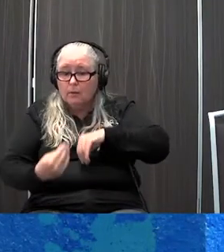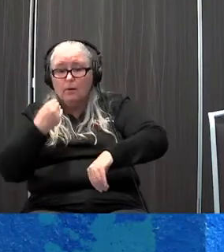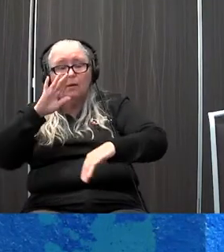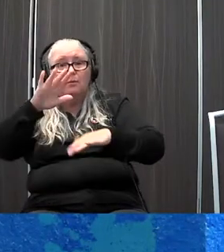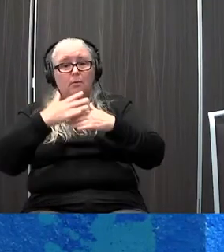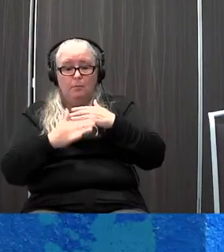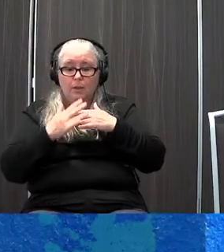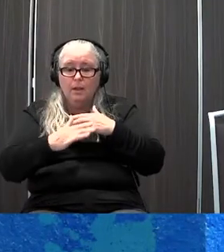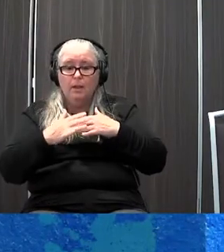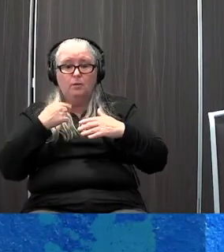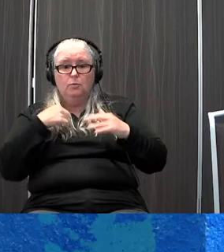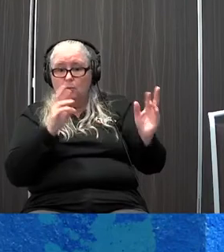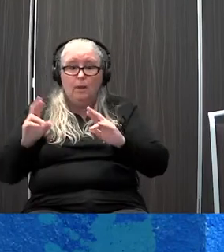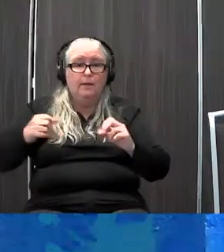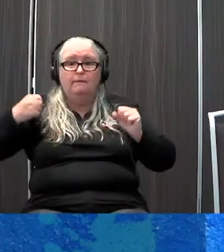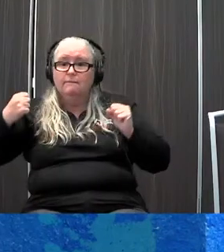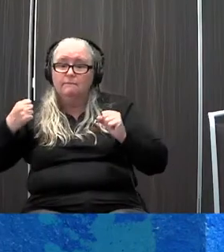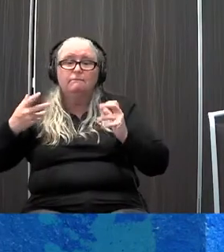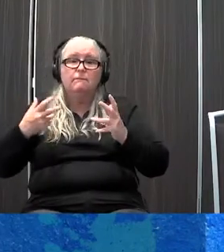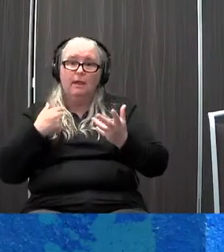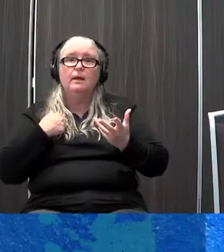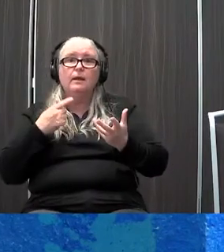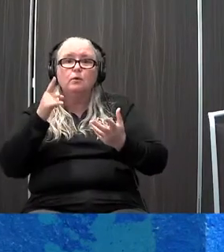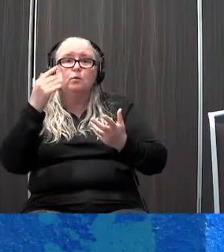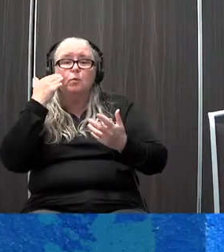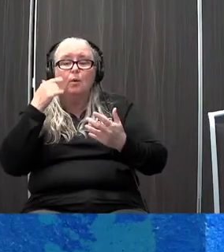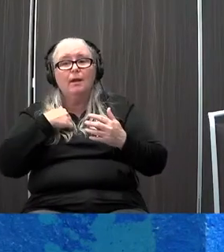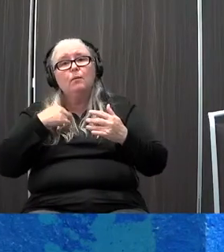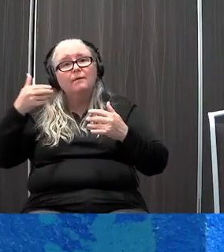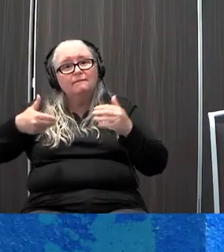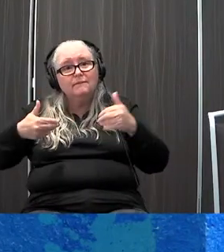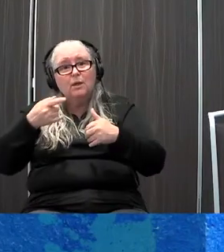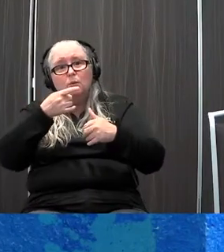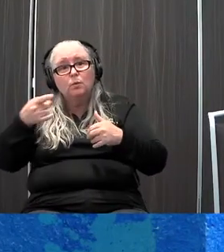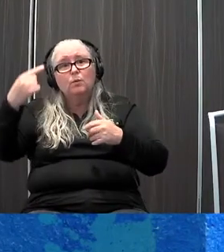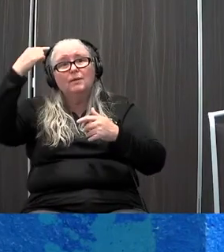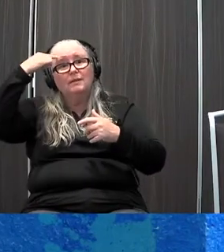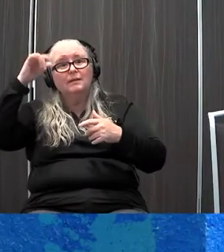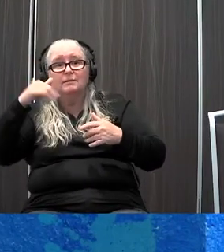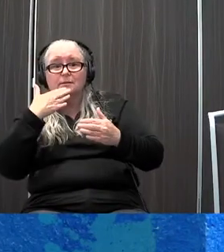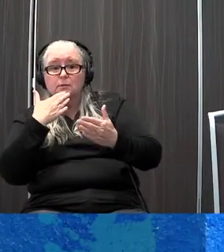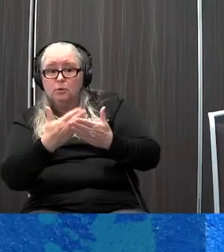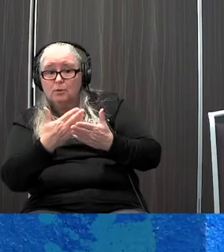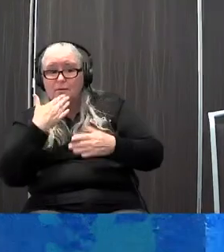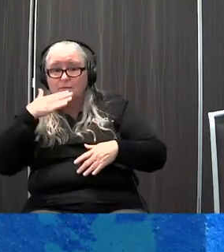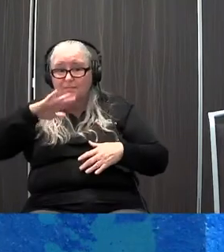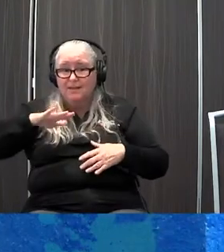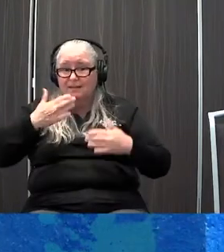whatever it is. Your respiration's going up. And so I would invite you to, you know, think, is this a good or a bad thing,